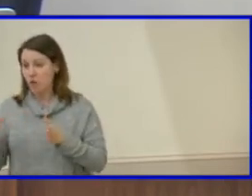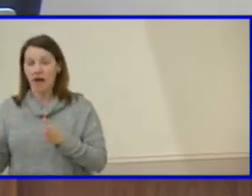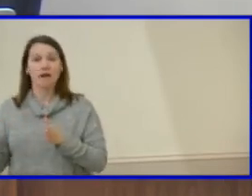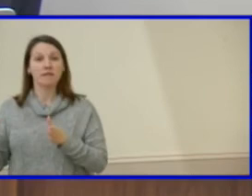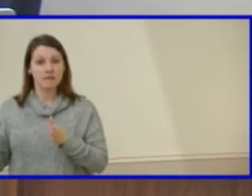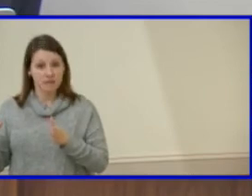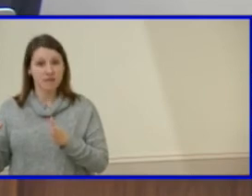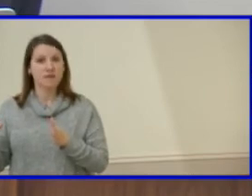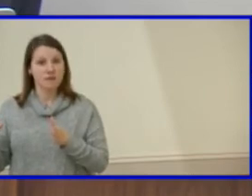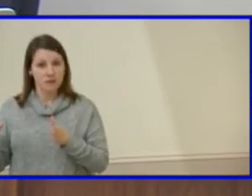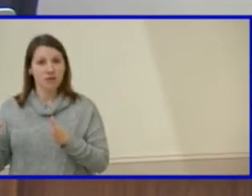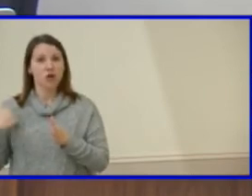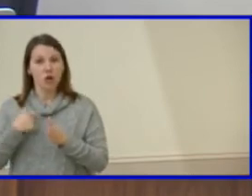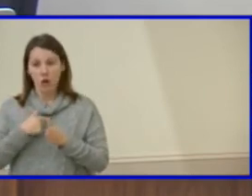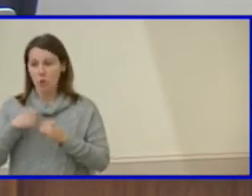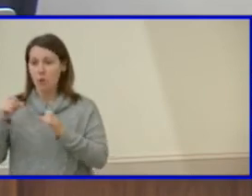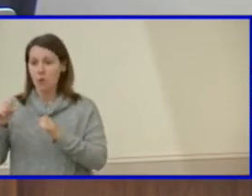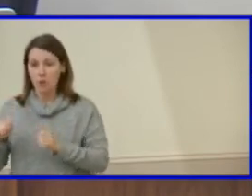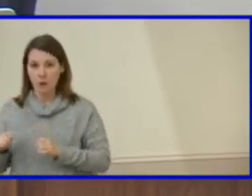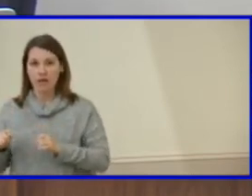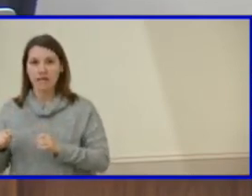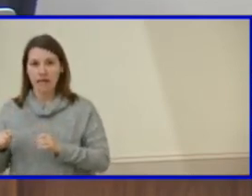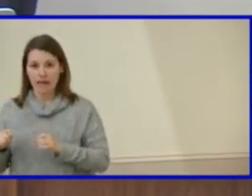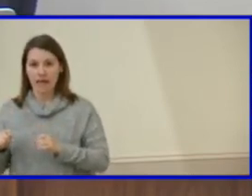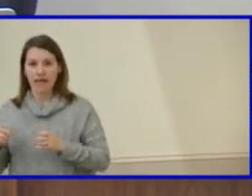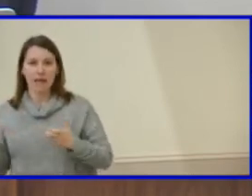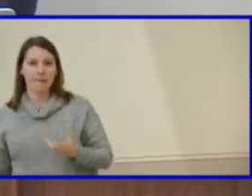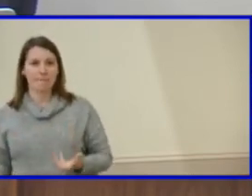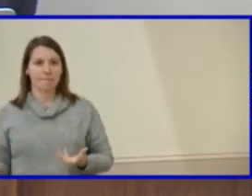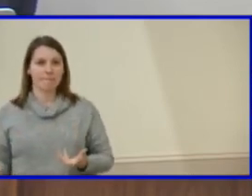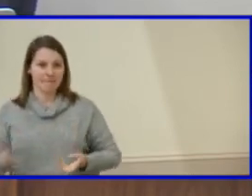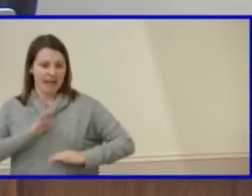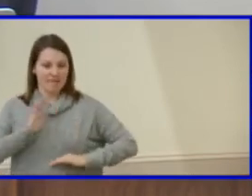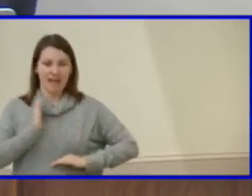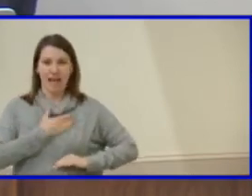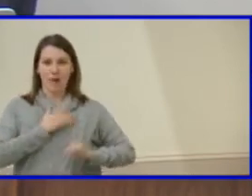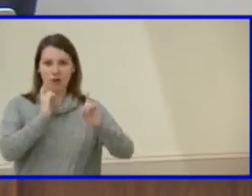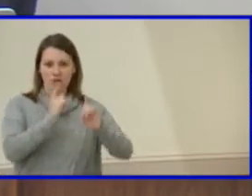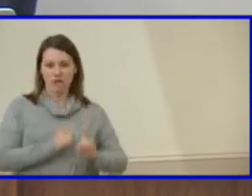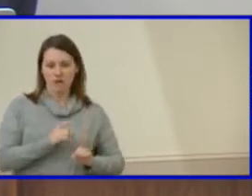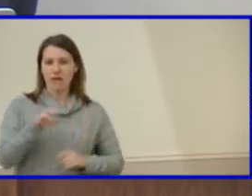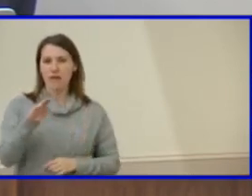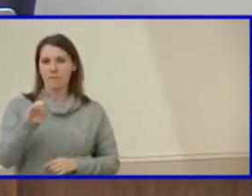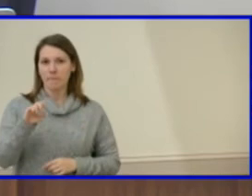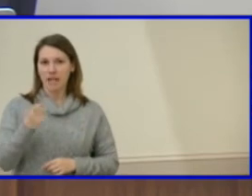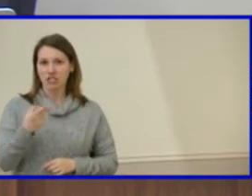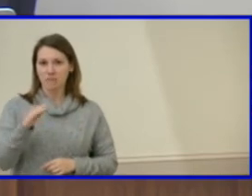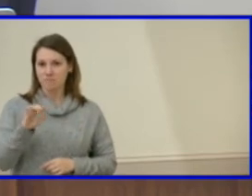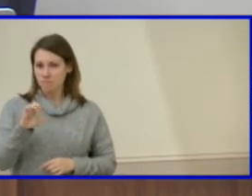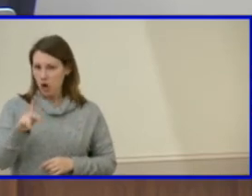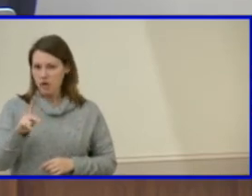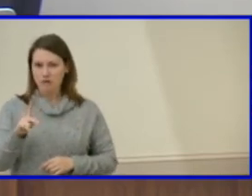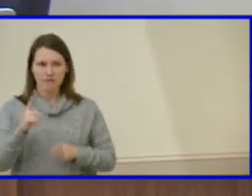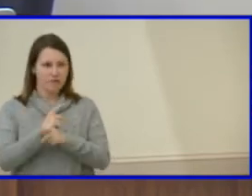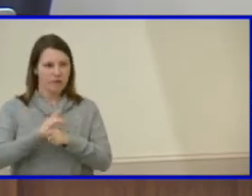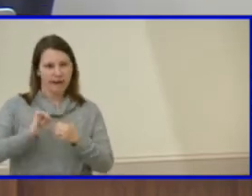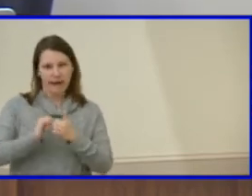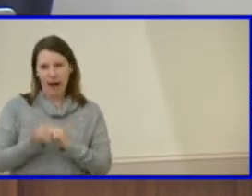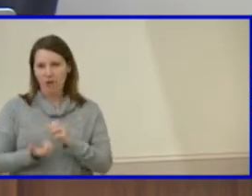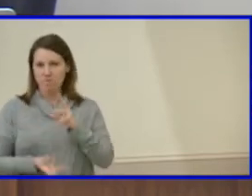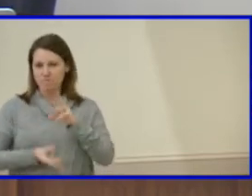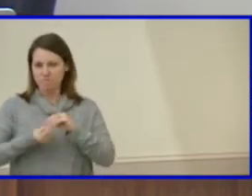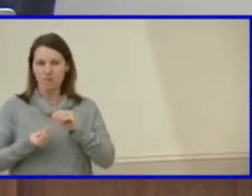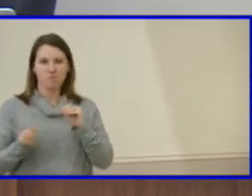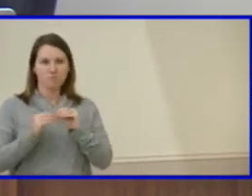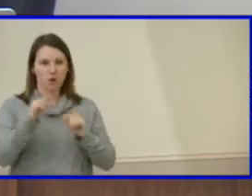to, you know, determine what the benchmarks are, determine how we're going to get more diversity amongst our children. I mean, because if you look at the